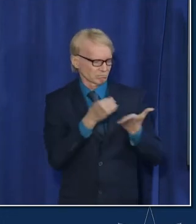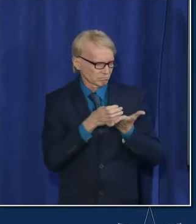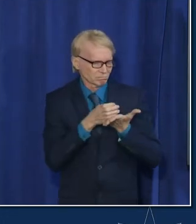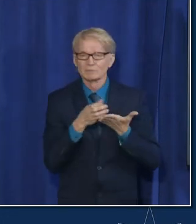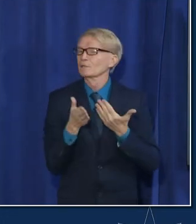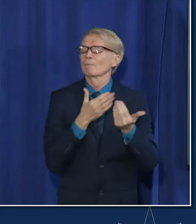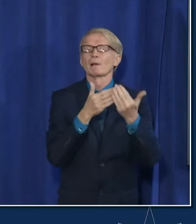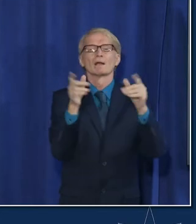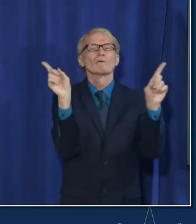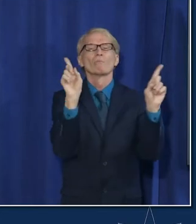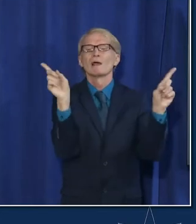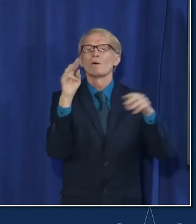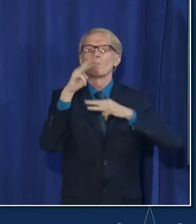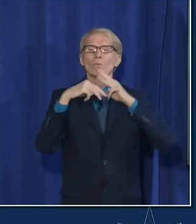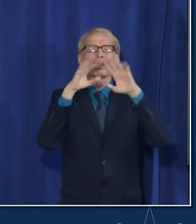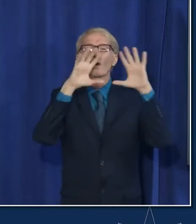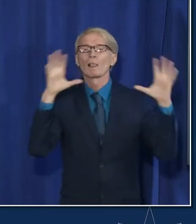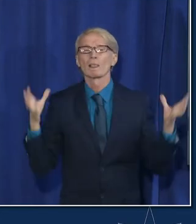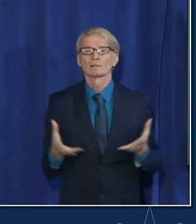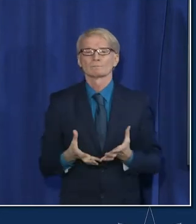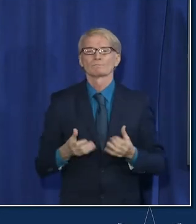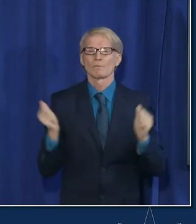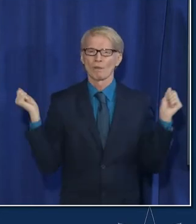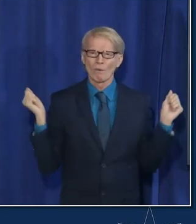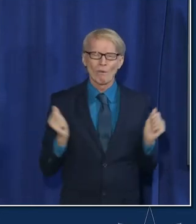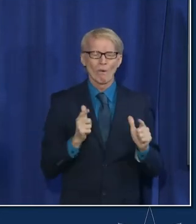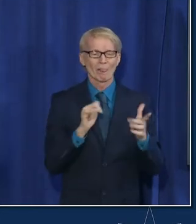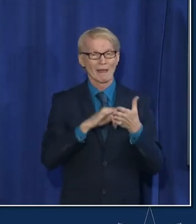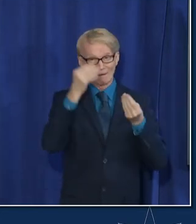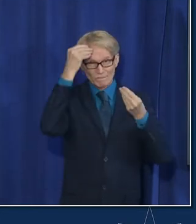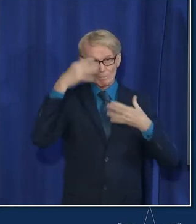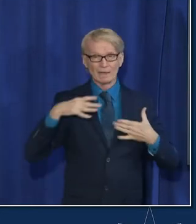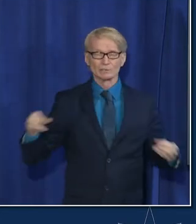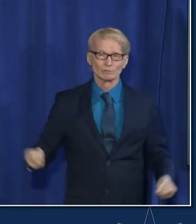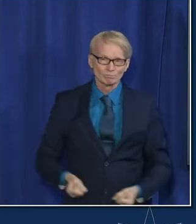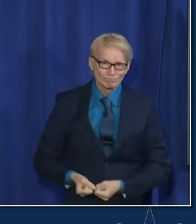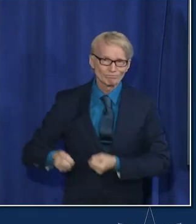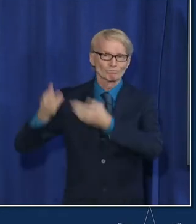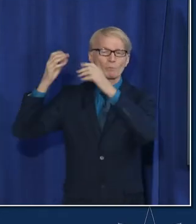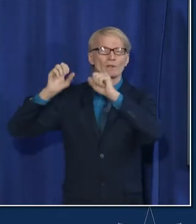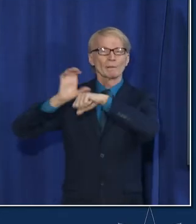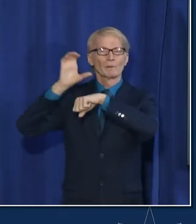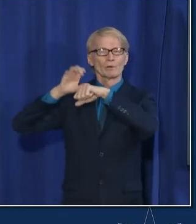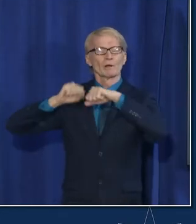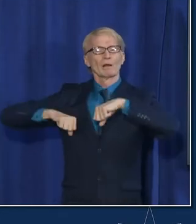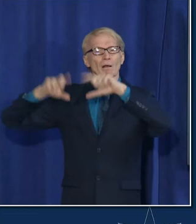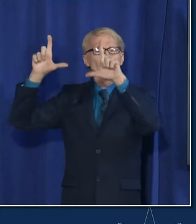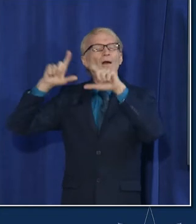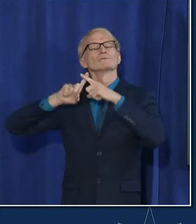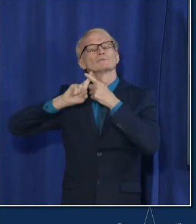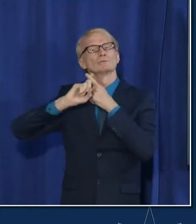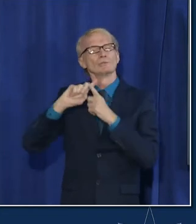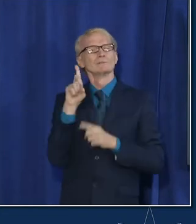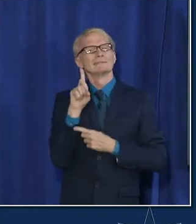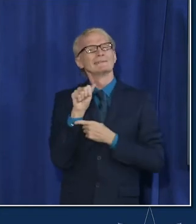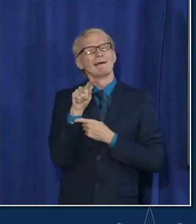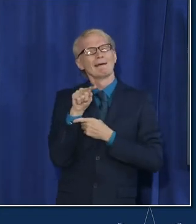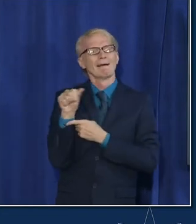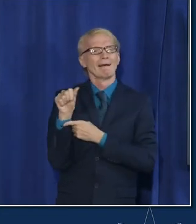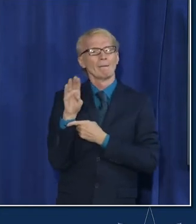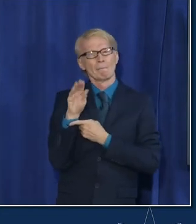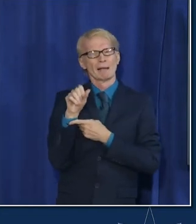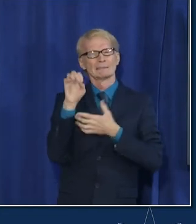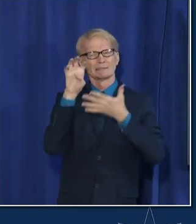when you are doing sequencing it is all being uploaded into a single database and at the national level we actually have the capacity